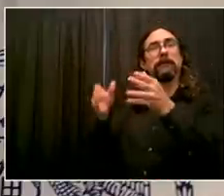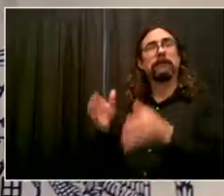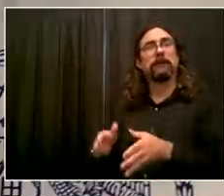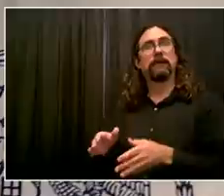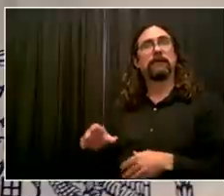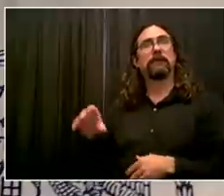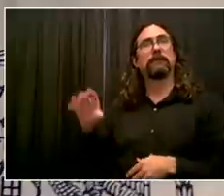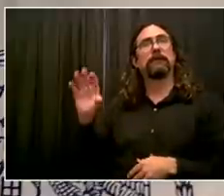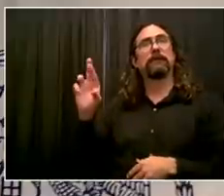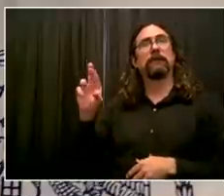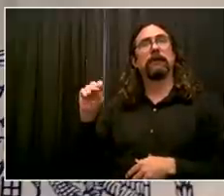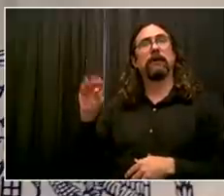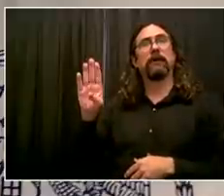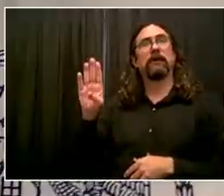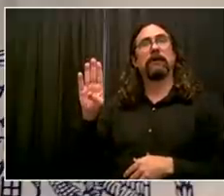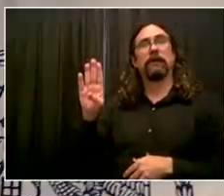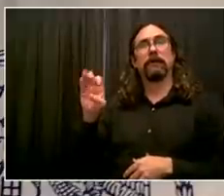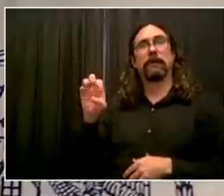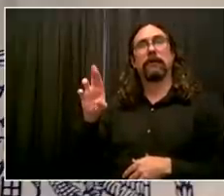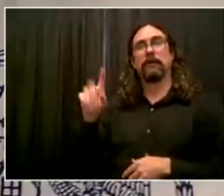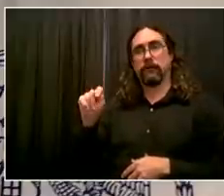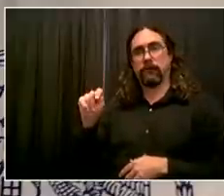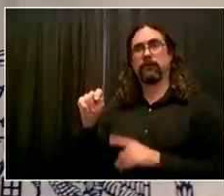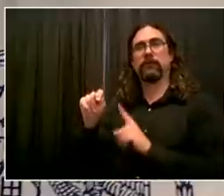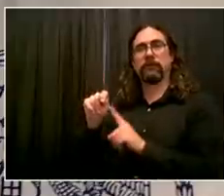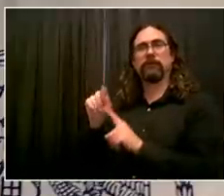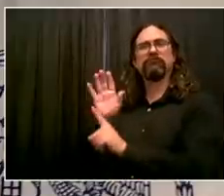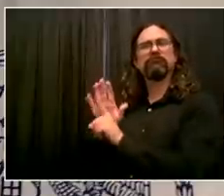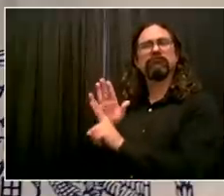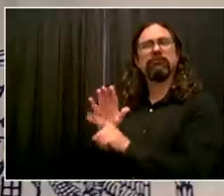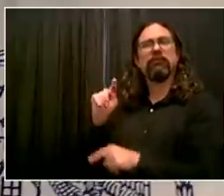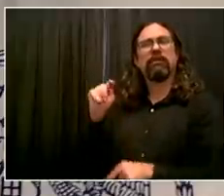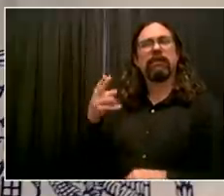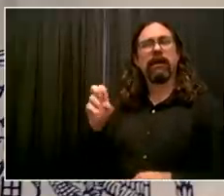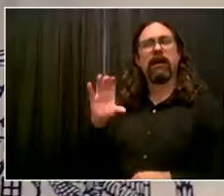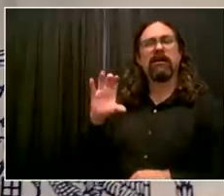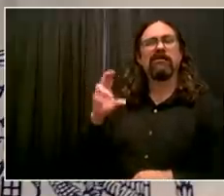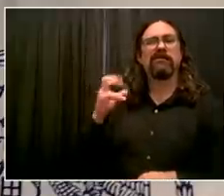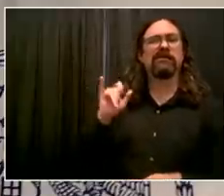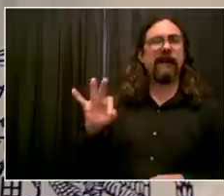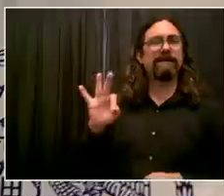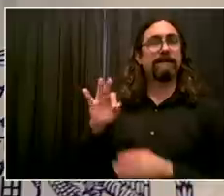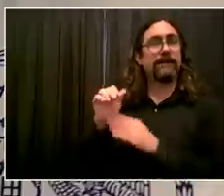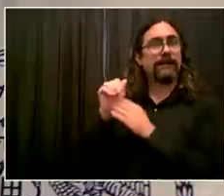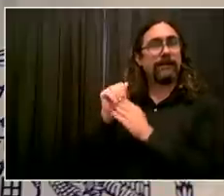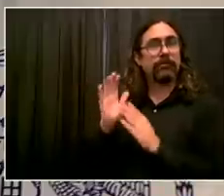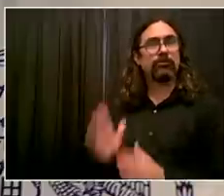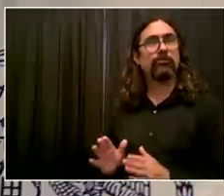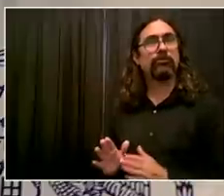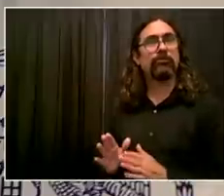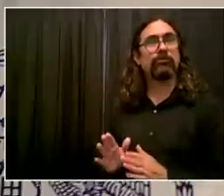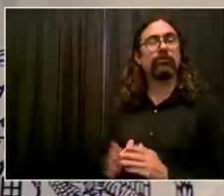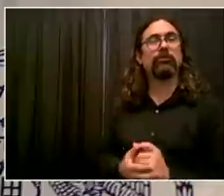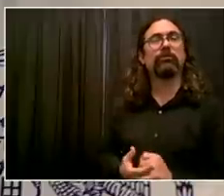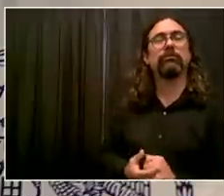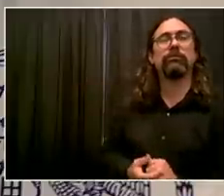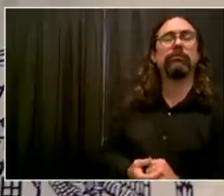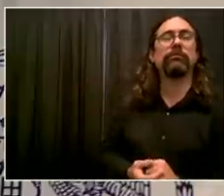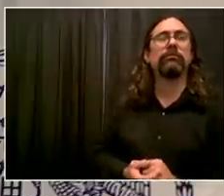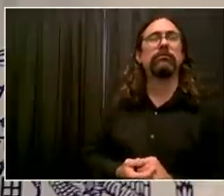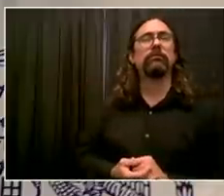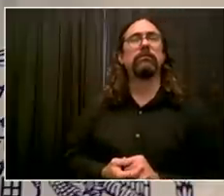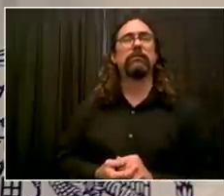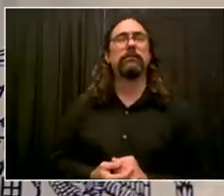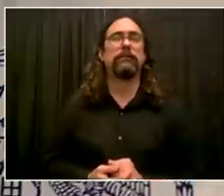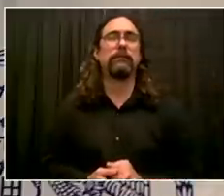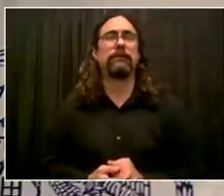Reducing the economy's carbon footprint is a top priority of policymakers concerned about climate change. And reducing use of